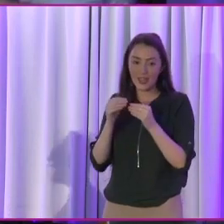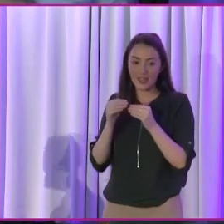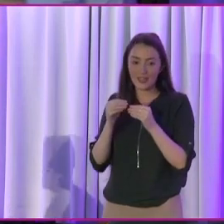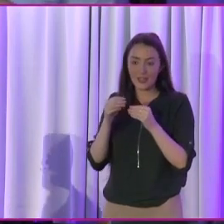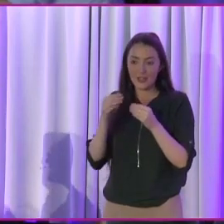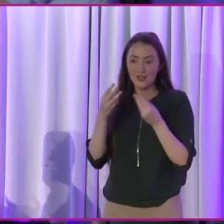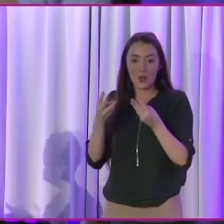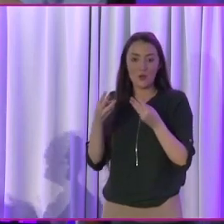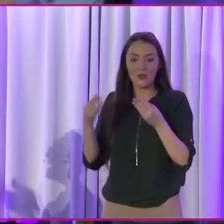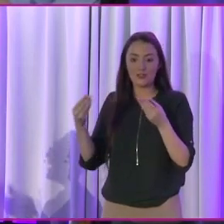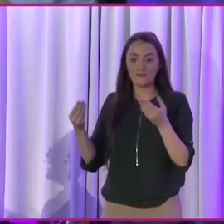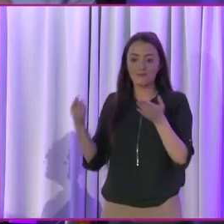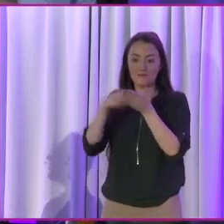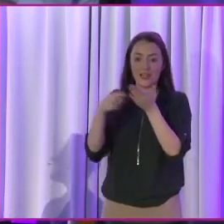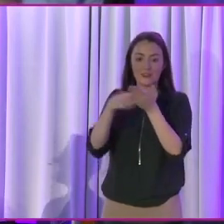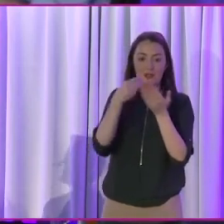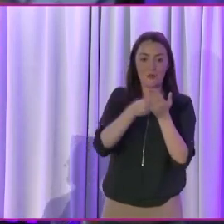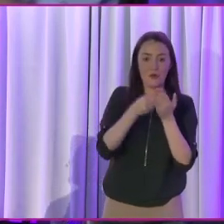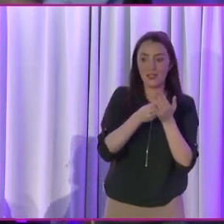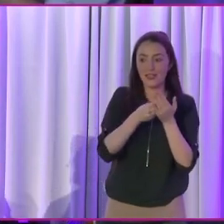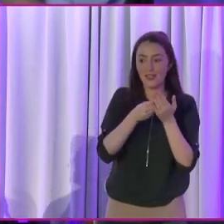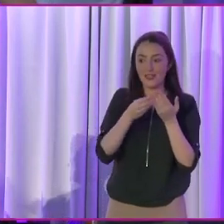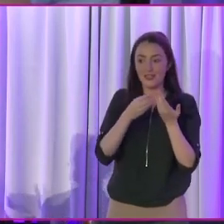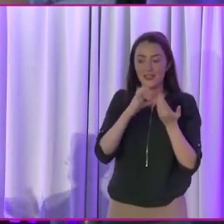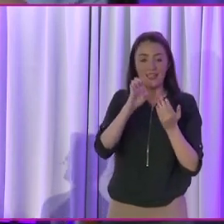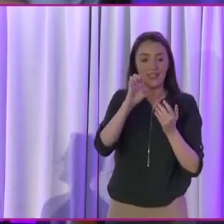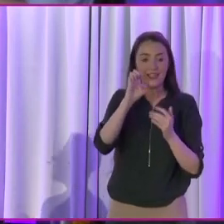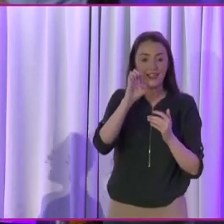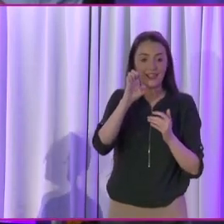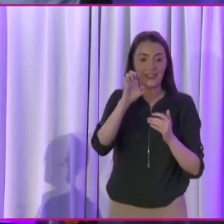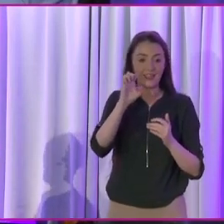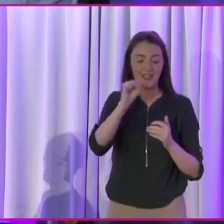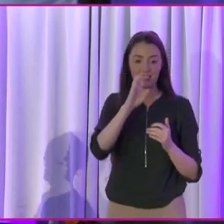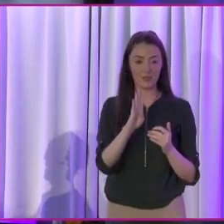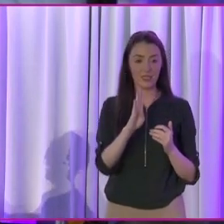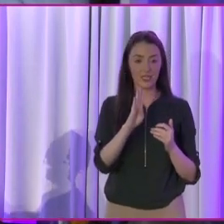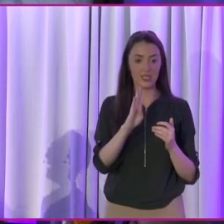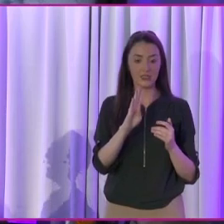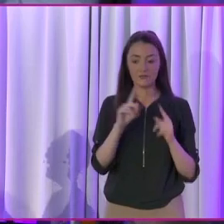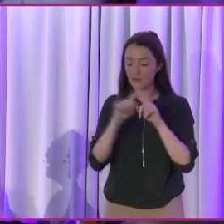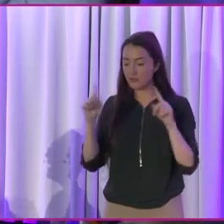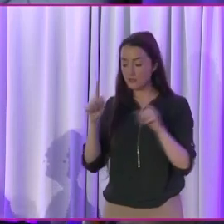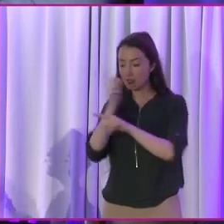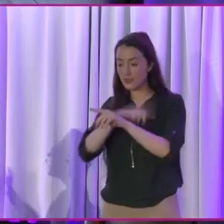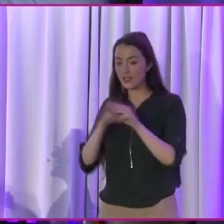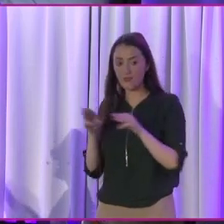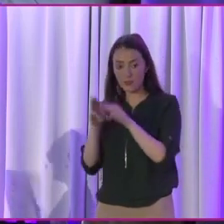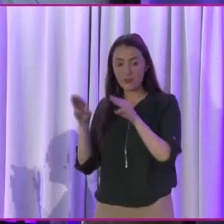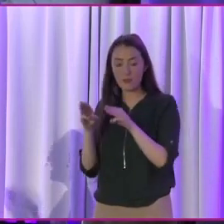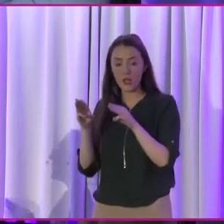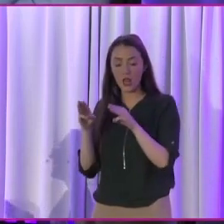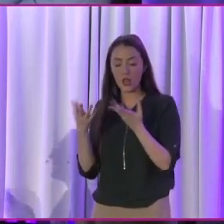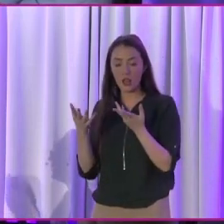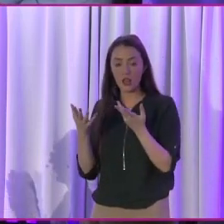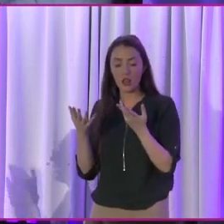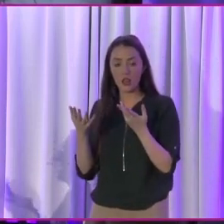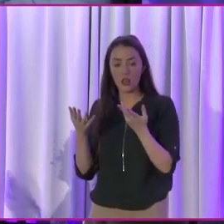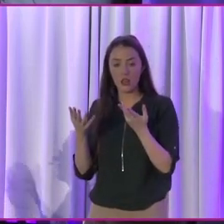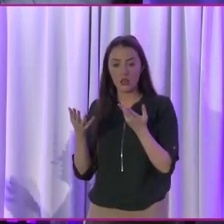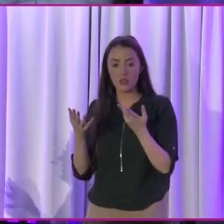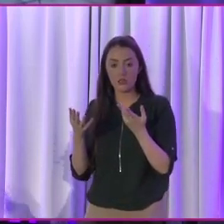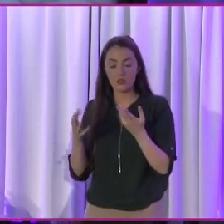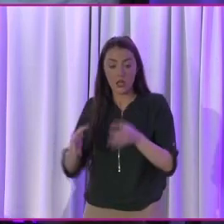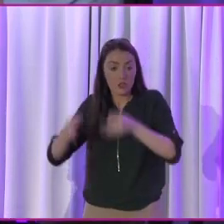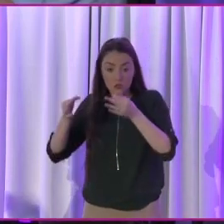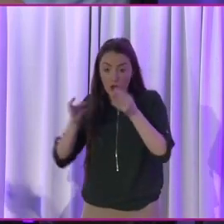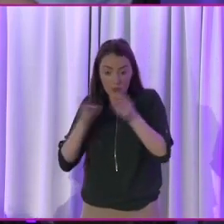more money in. again, it's like, you have to distinguish between disabled people and, and, and that's, that's, separate thing. great,